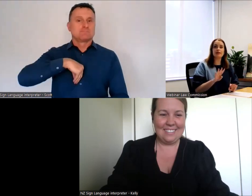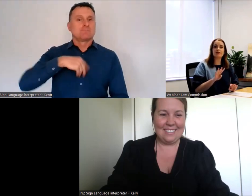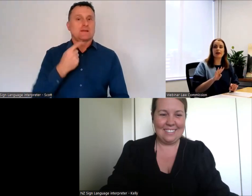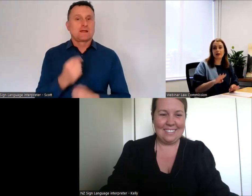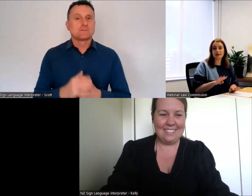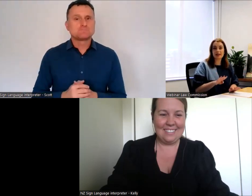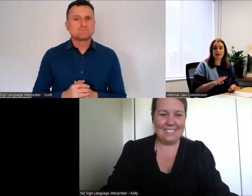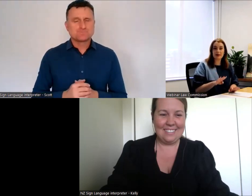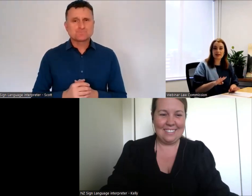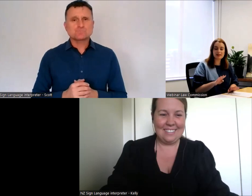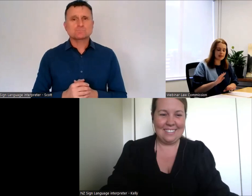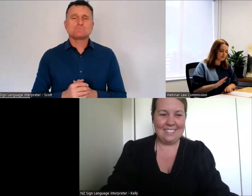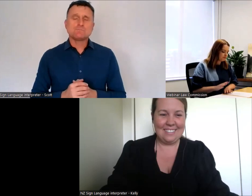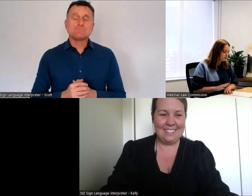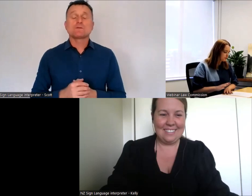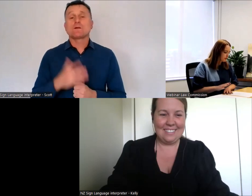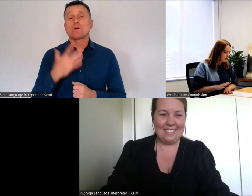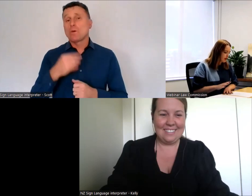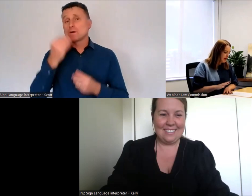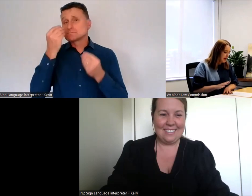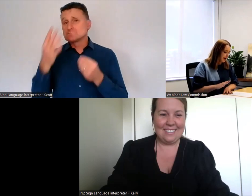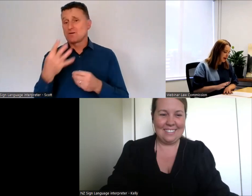four brief housekeeping matters.